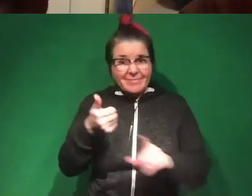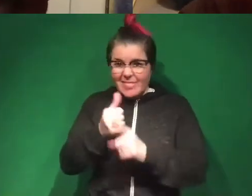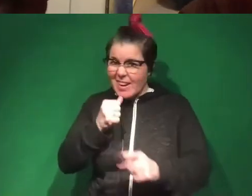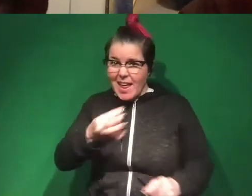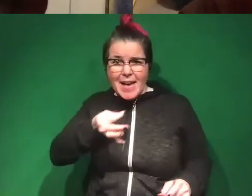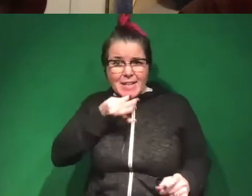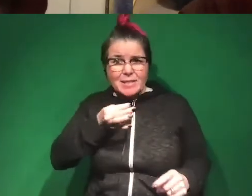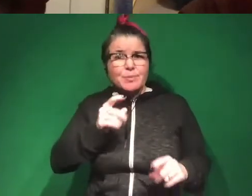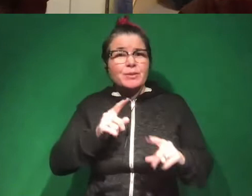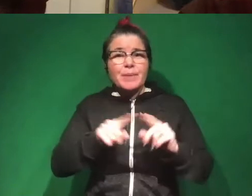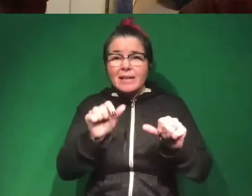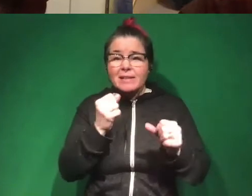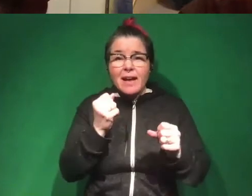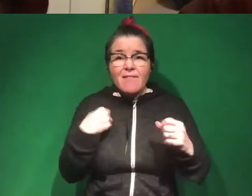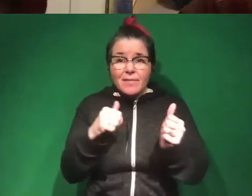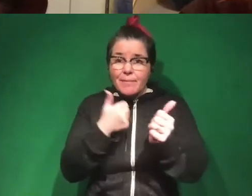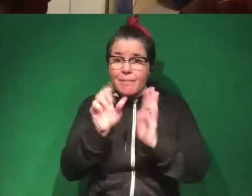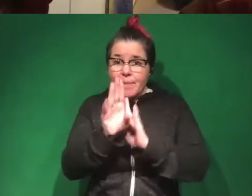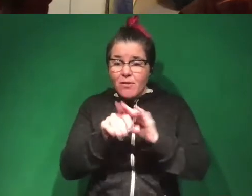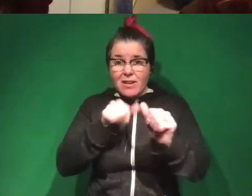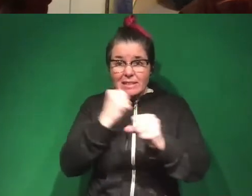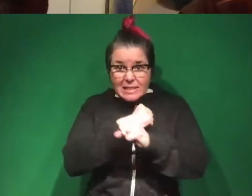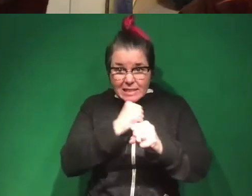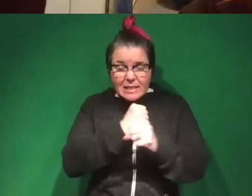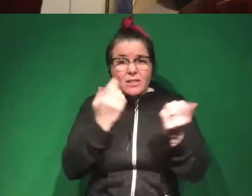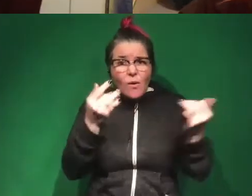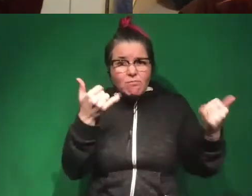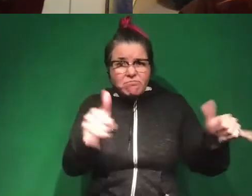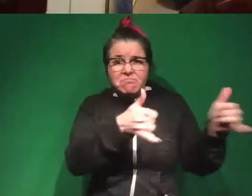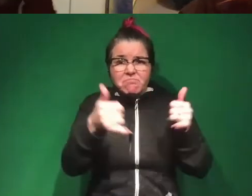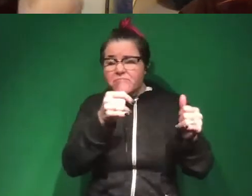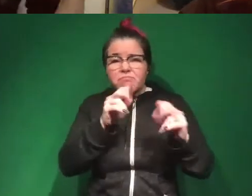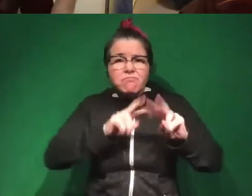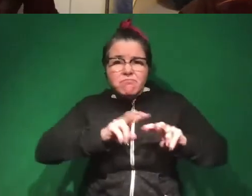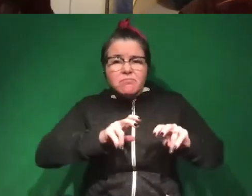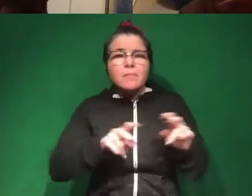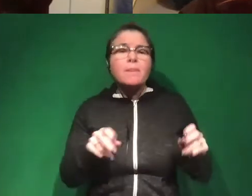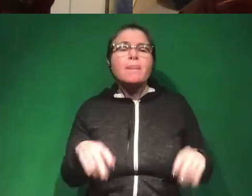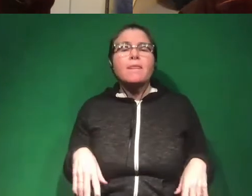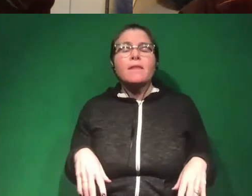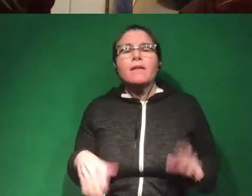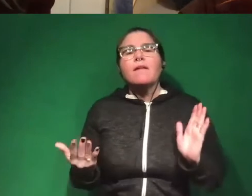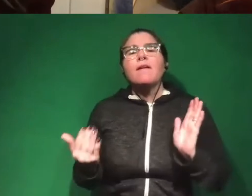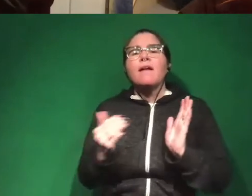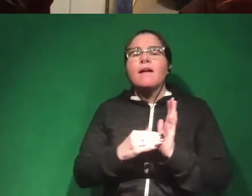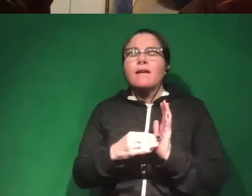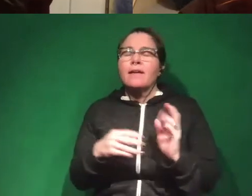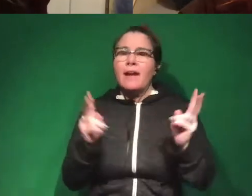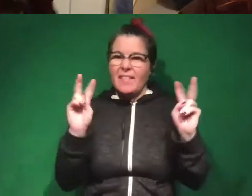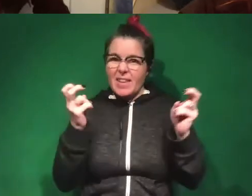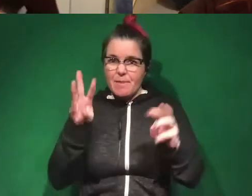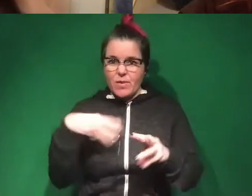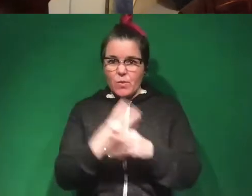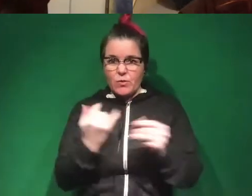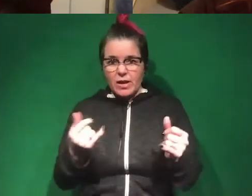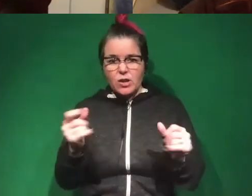statisticians or have a background in statistics to start playing around with that data. Again, the theme of the world right now is we shouldn't all be